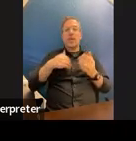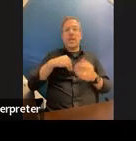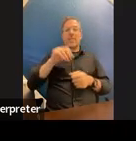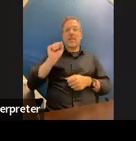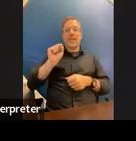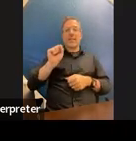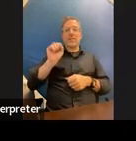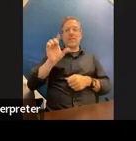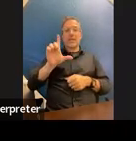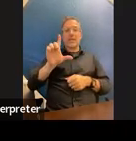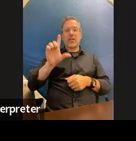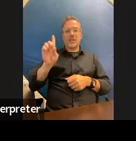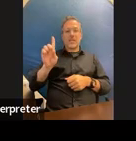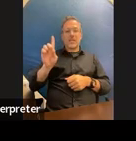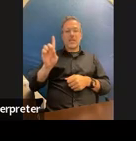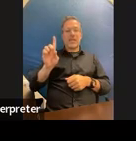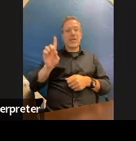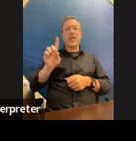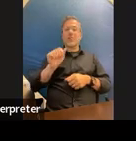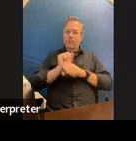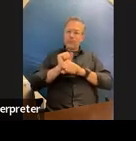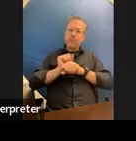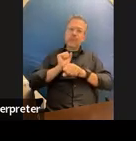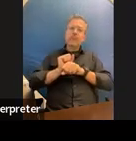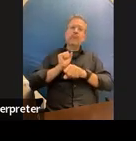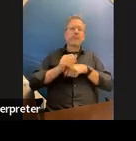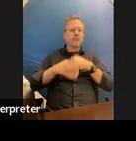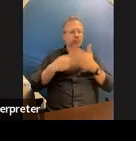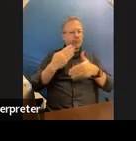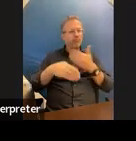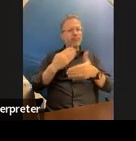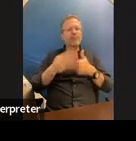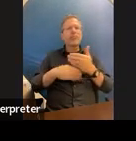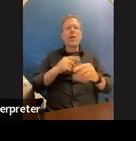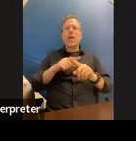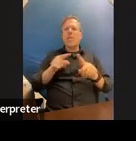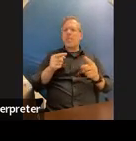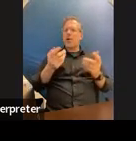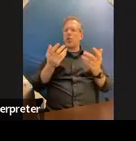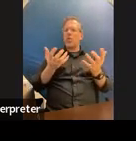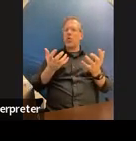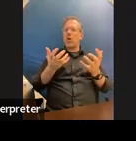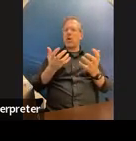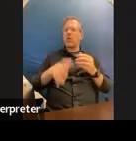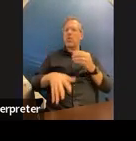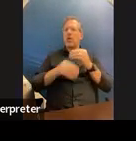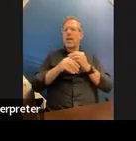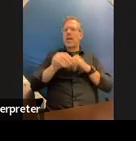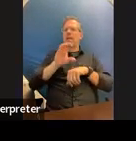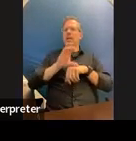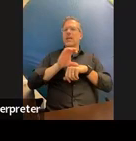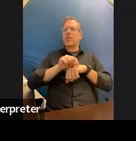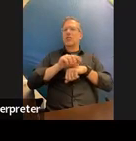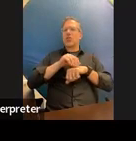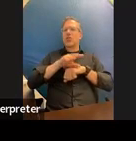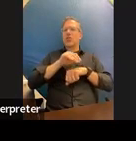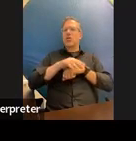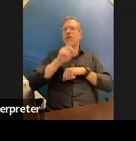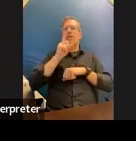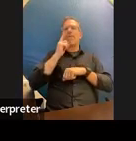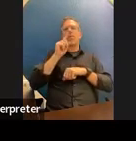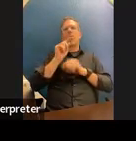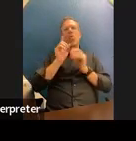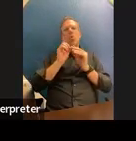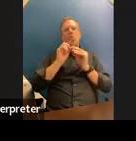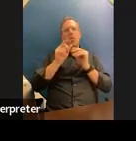doing really well and they're working at grade level but we just want to put them on consult for another year before we dismiss them from services